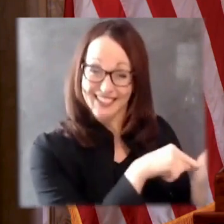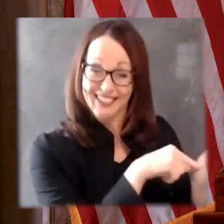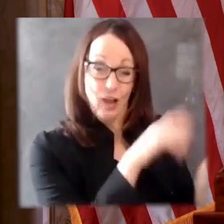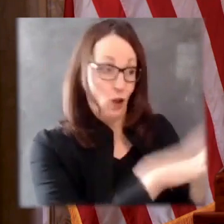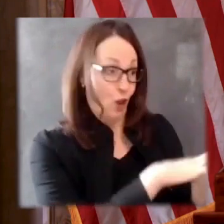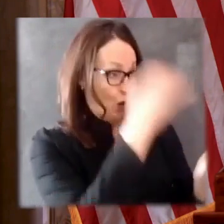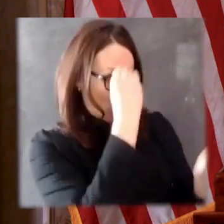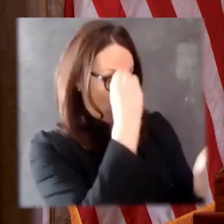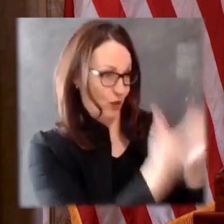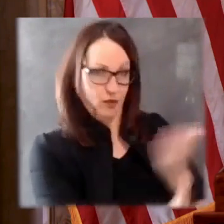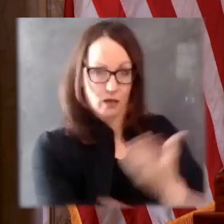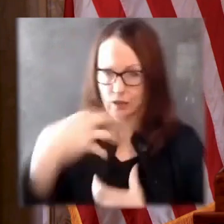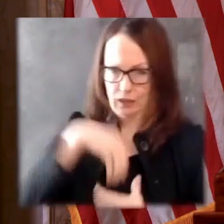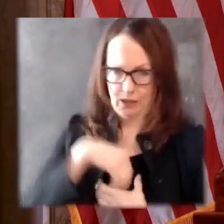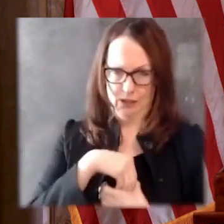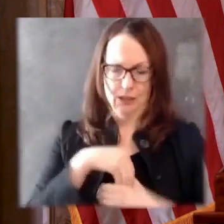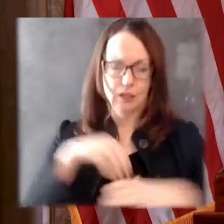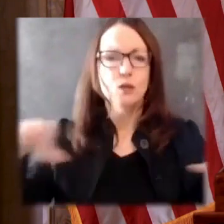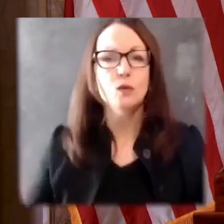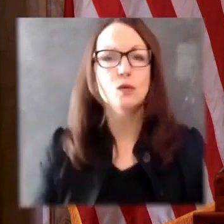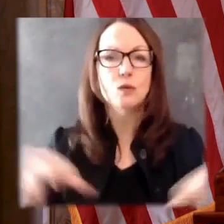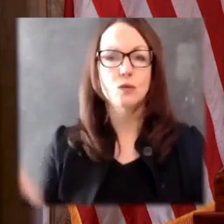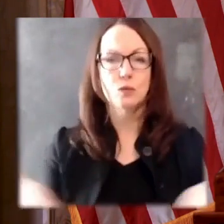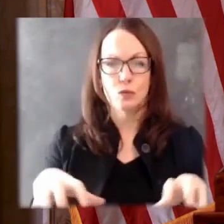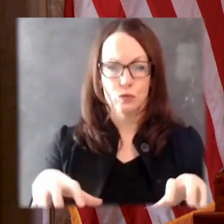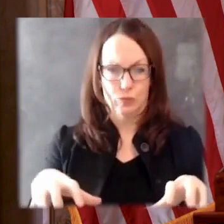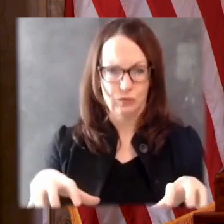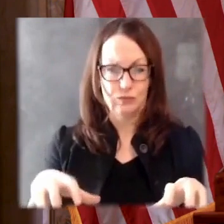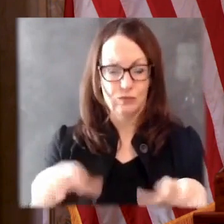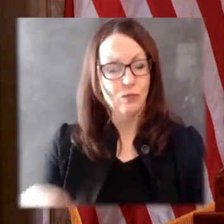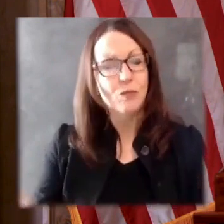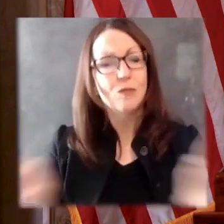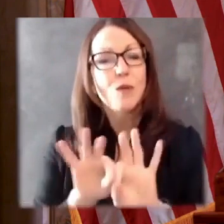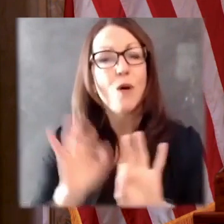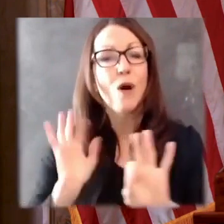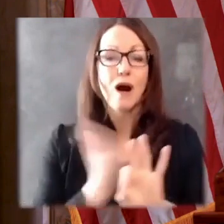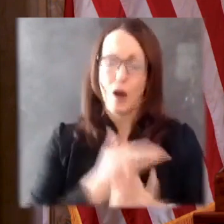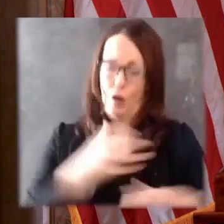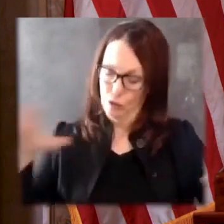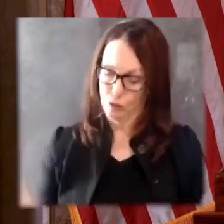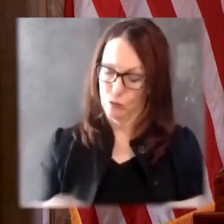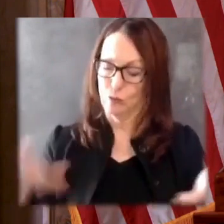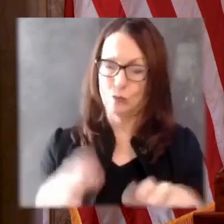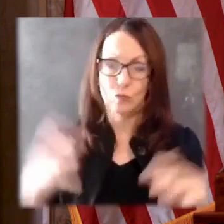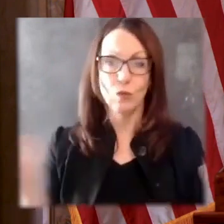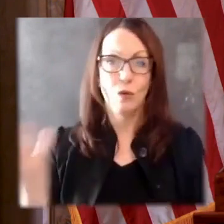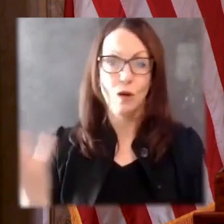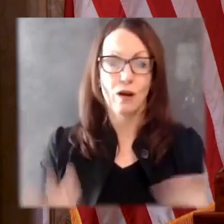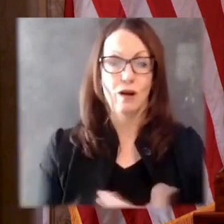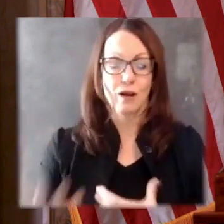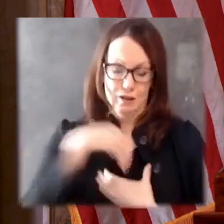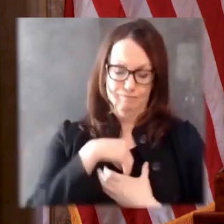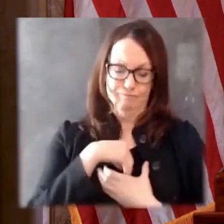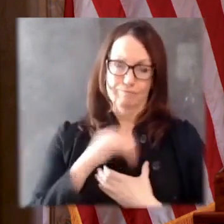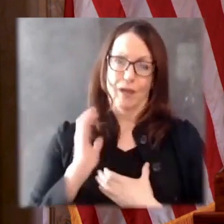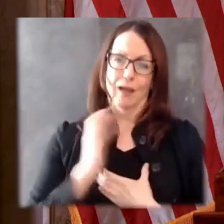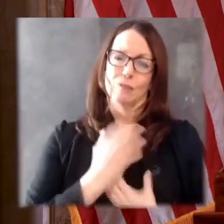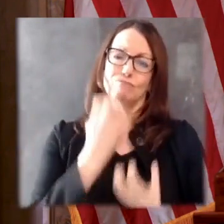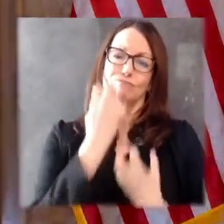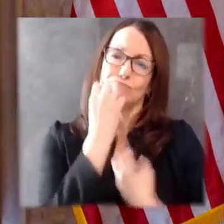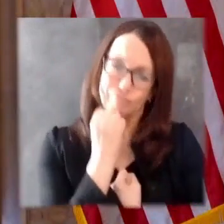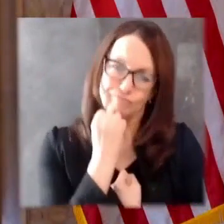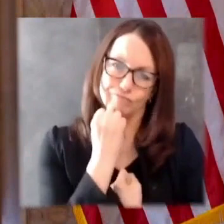to grant ourselves grace, to permit ourselves perspective, to recognize our own resilience.